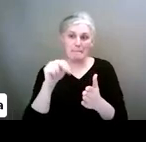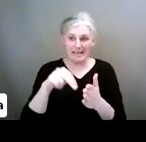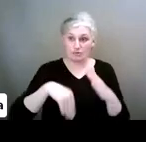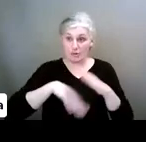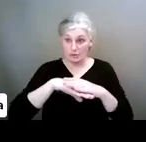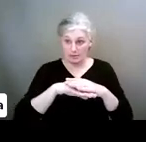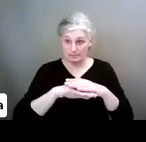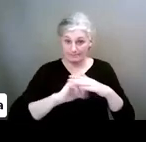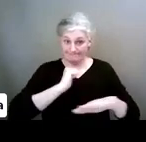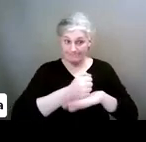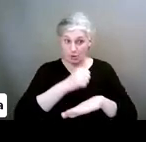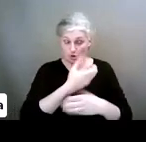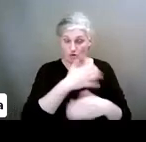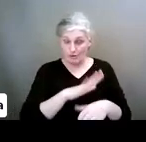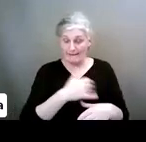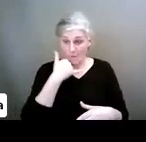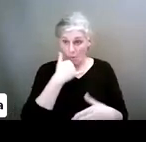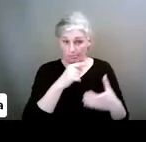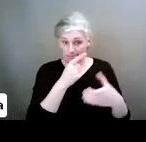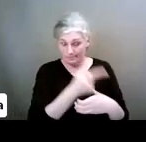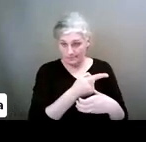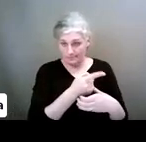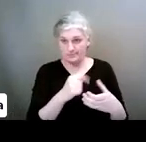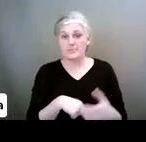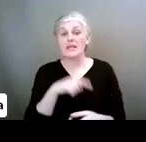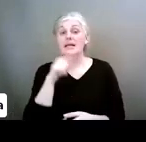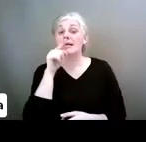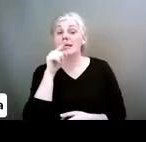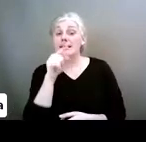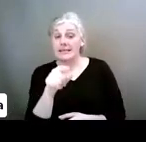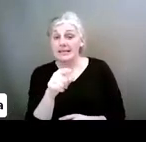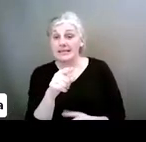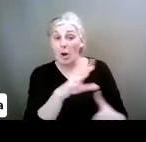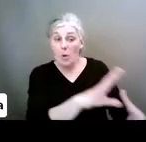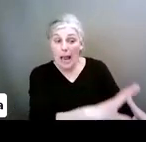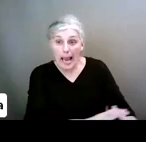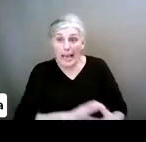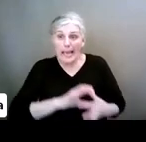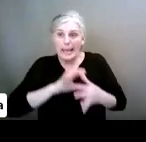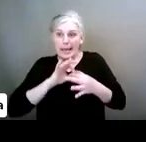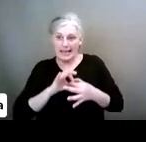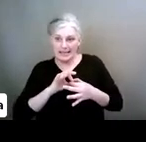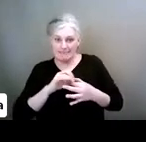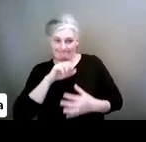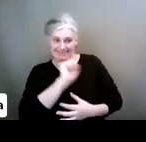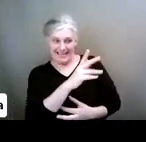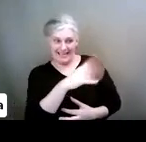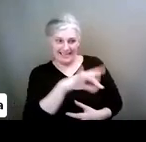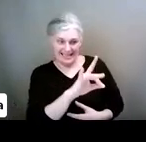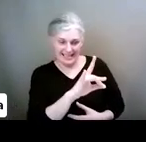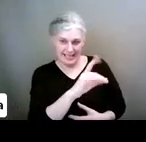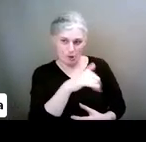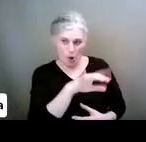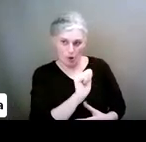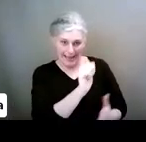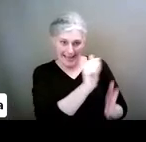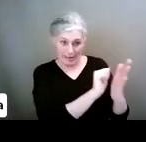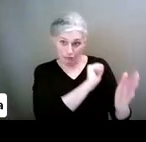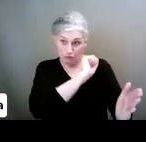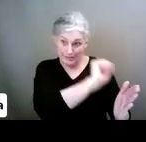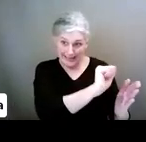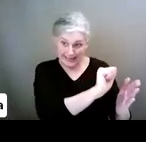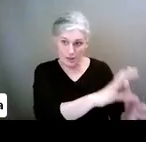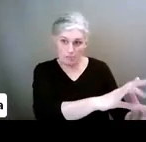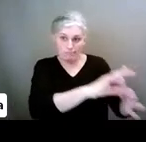for screen time. This is where you pair their TikTok account with yours. You have to have a TikTok